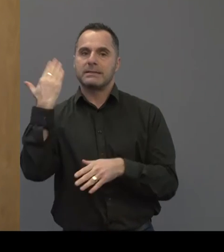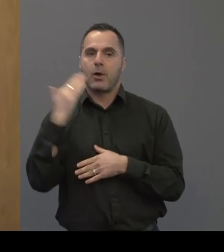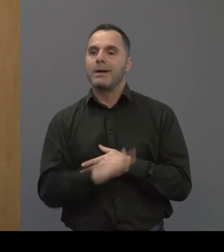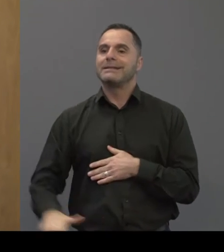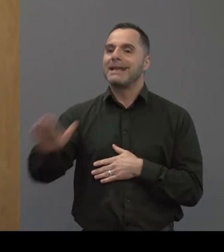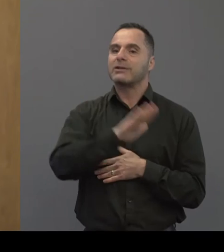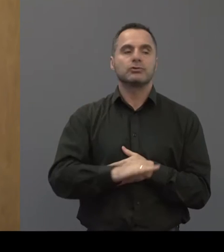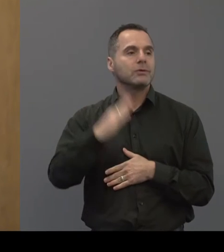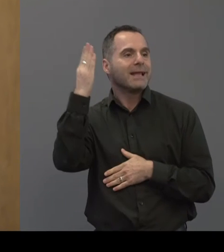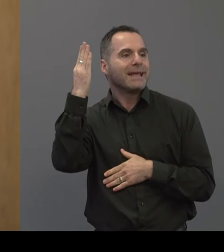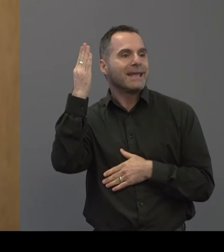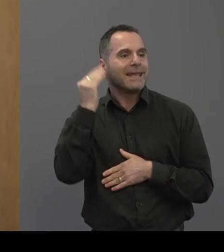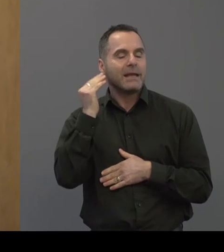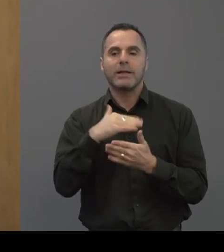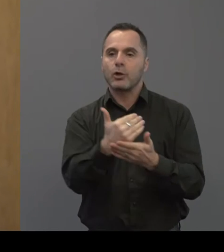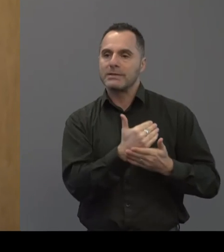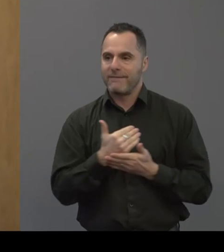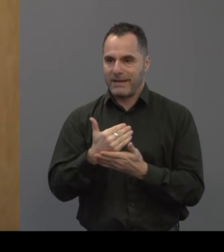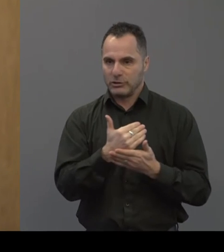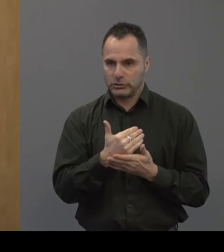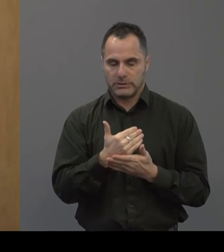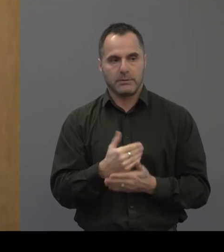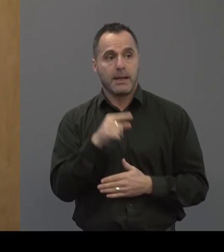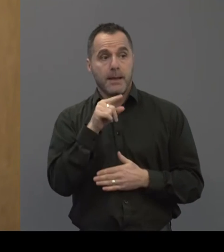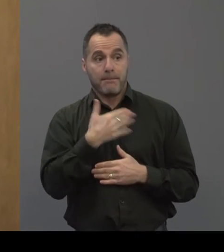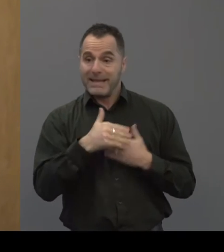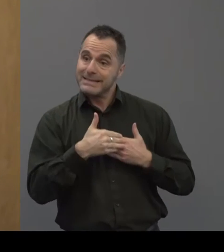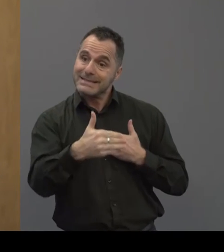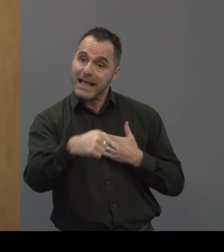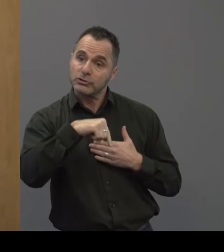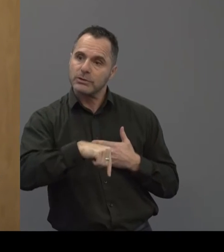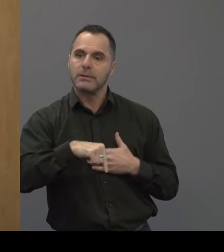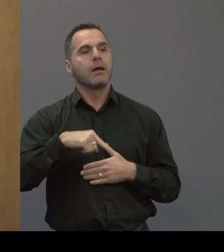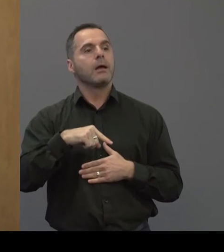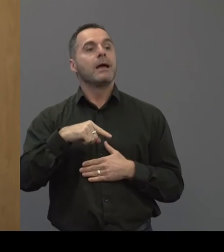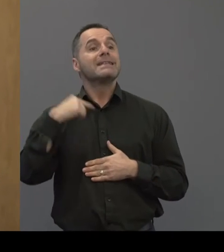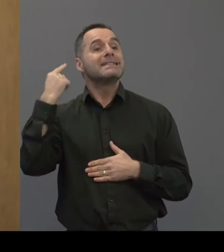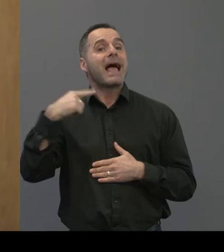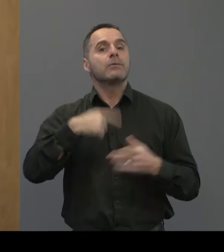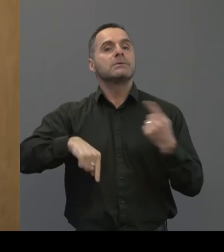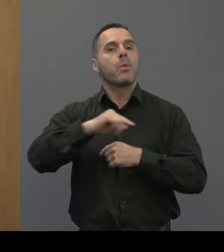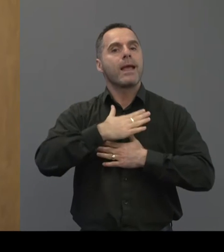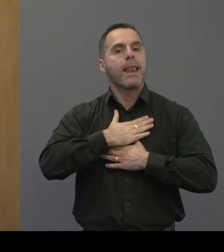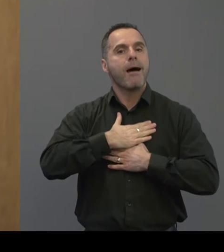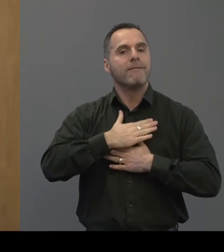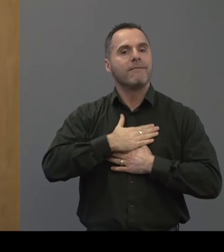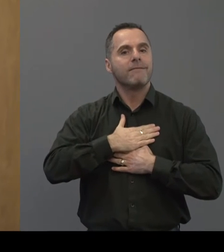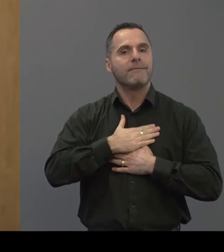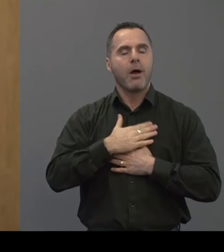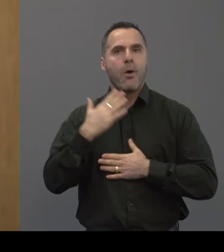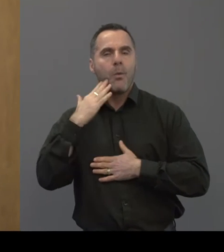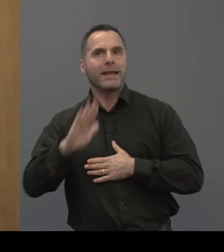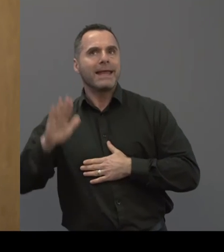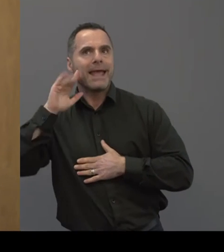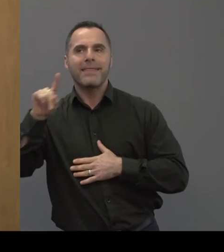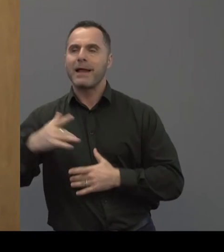Conference, they did a session on what sounds we love and what, you know, what makes us feel good, what